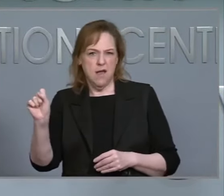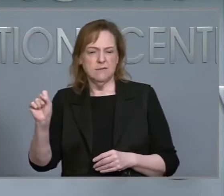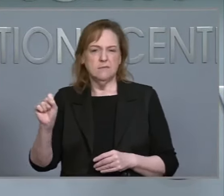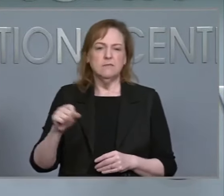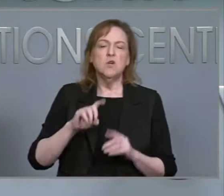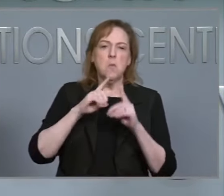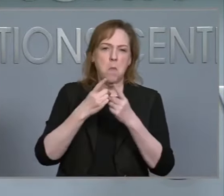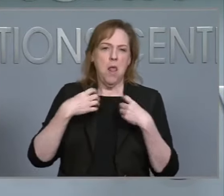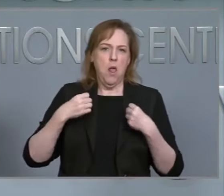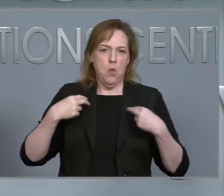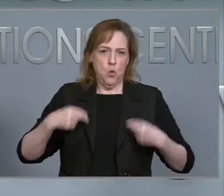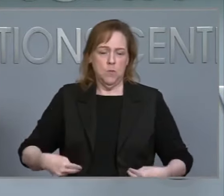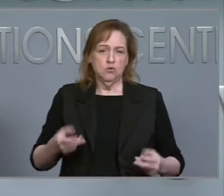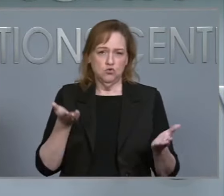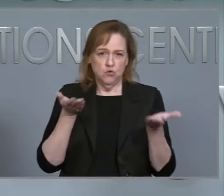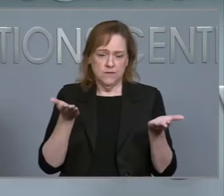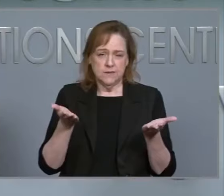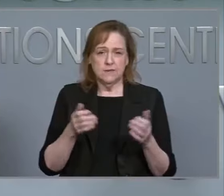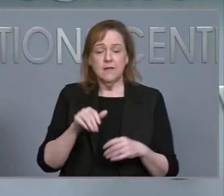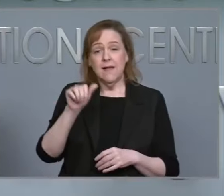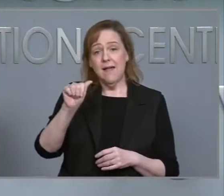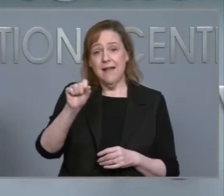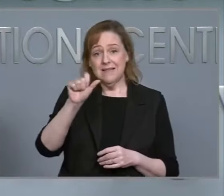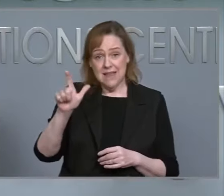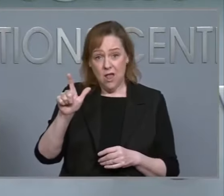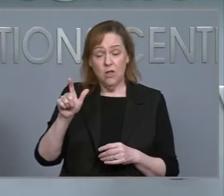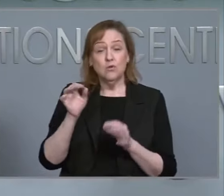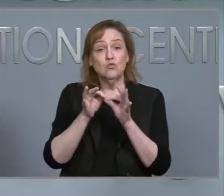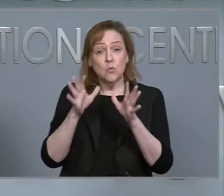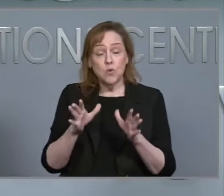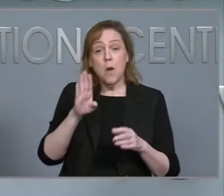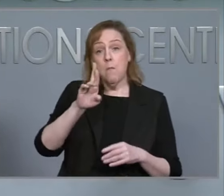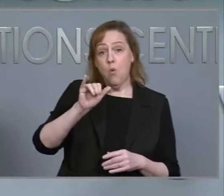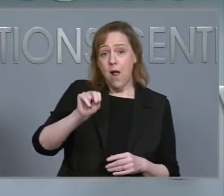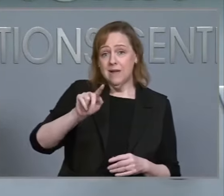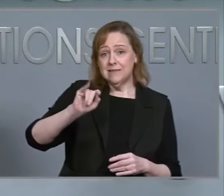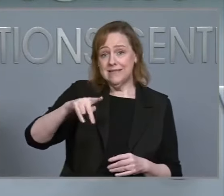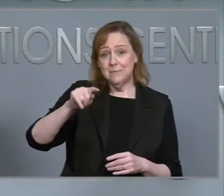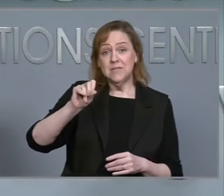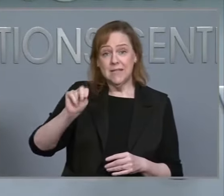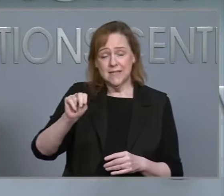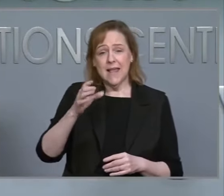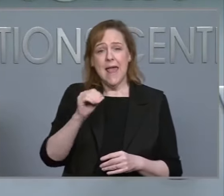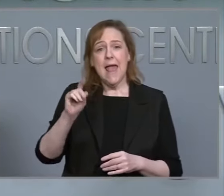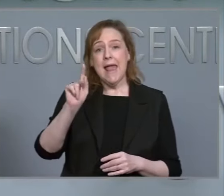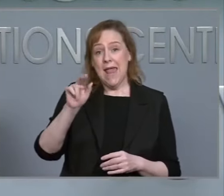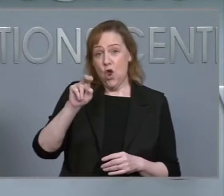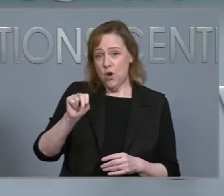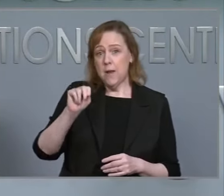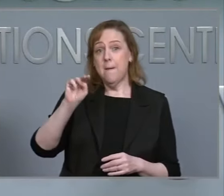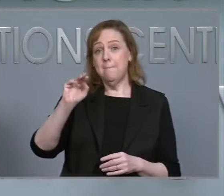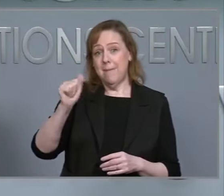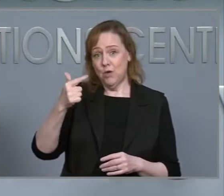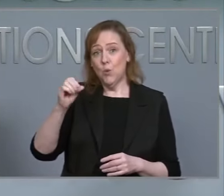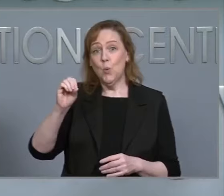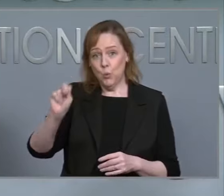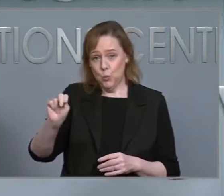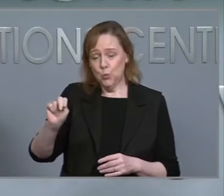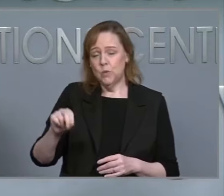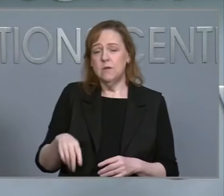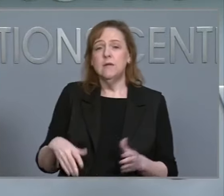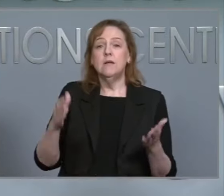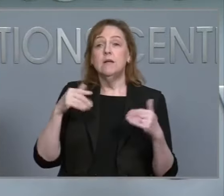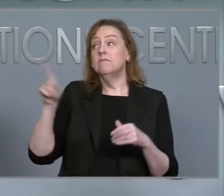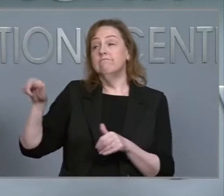Our American Sign Language interpreters are Brian Tipton and Karen Marion. Behind the scenes, our Spanish language